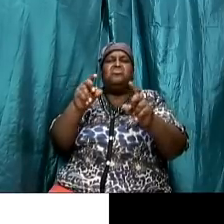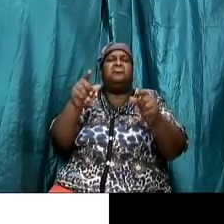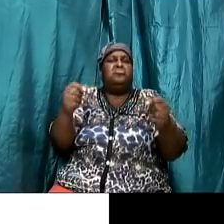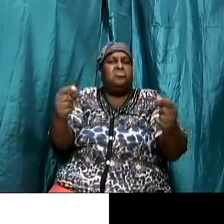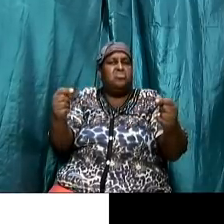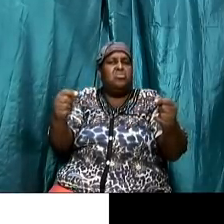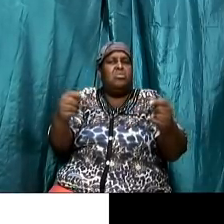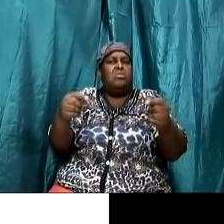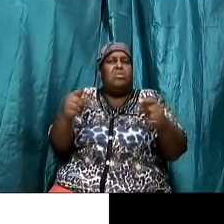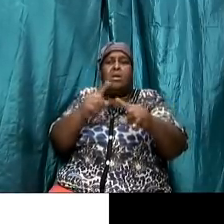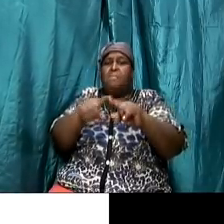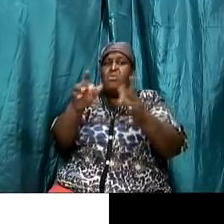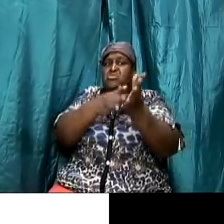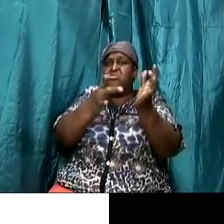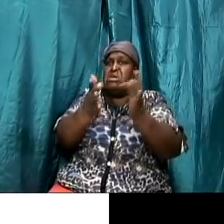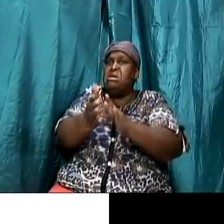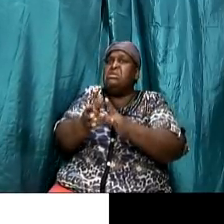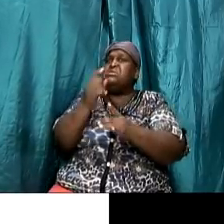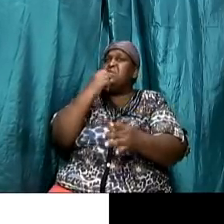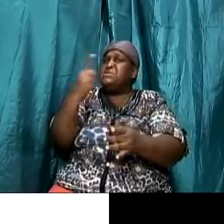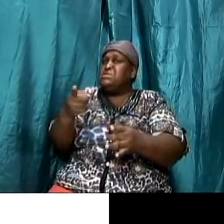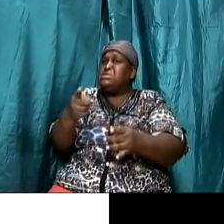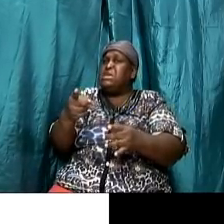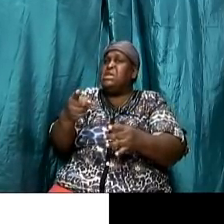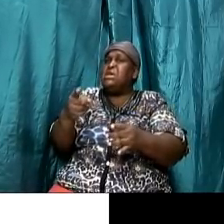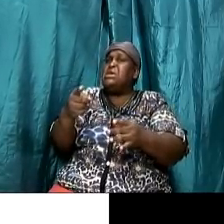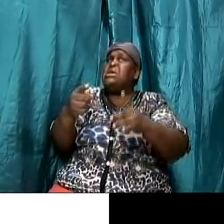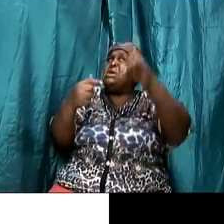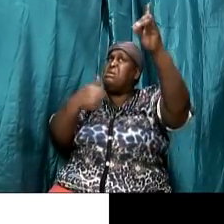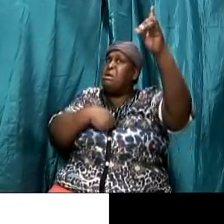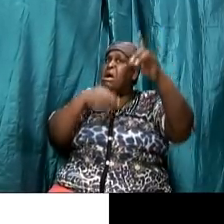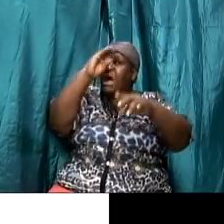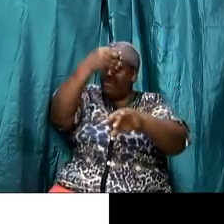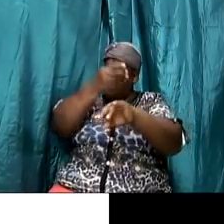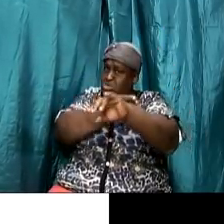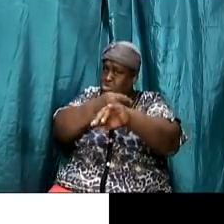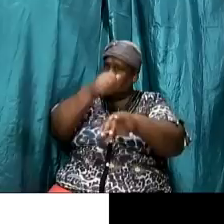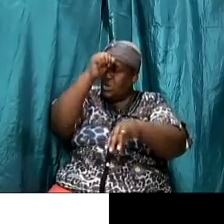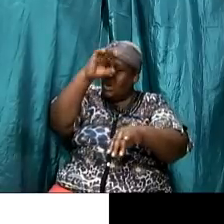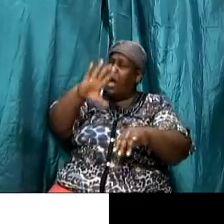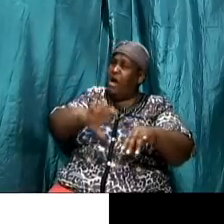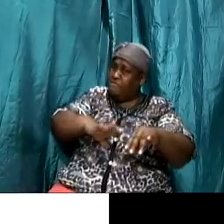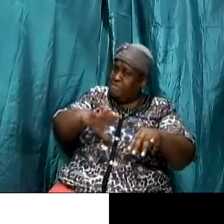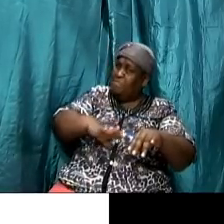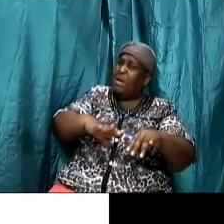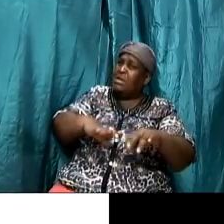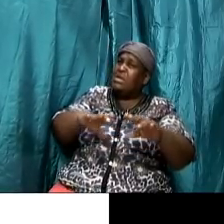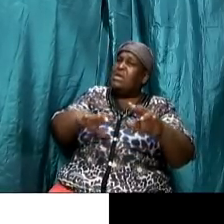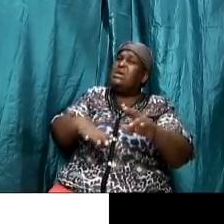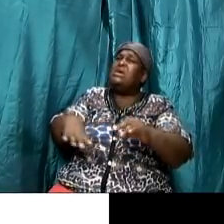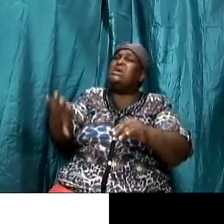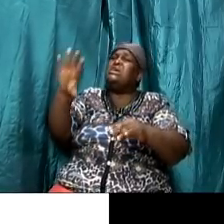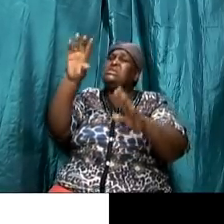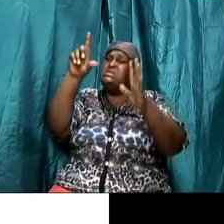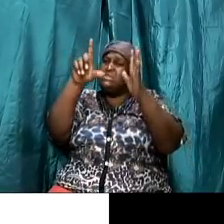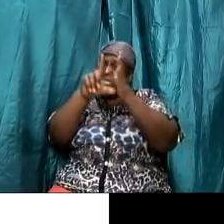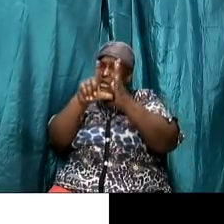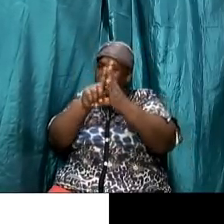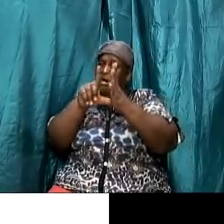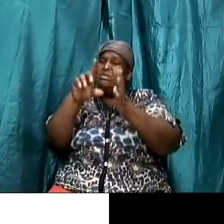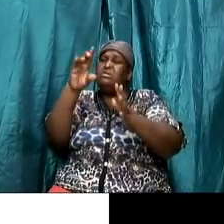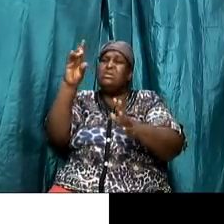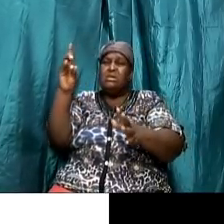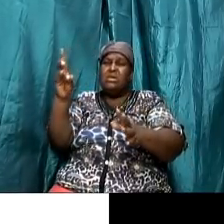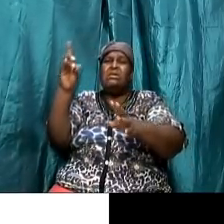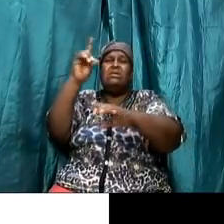i the son of man is the lord of the sabbath in other words i am the master of this thing i am the one that created